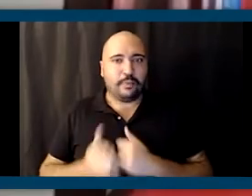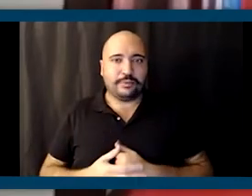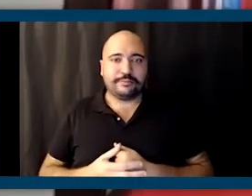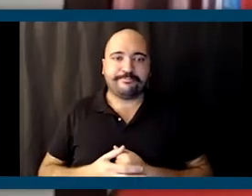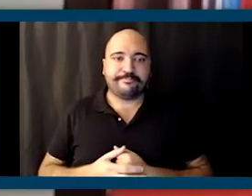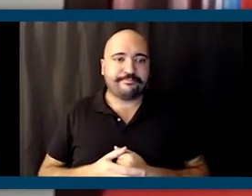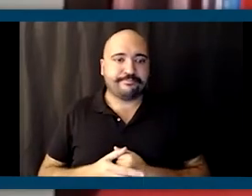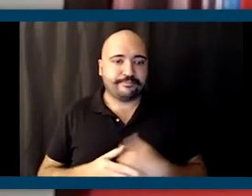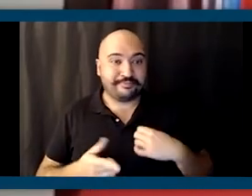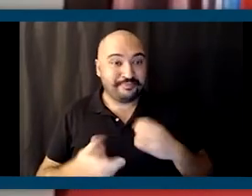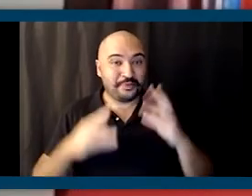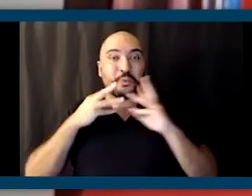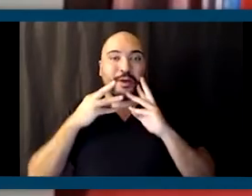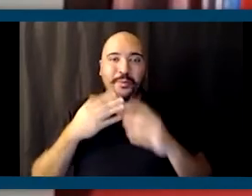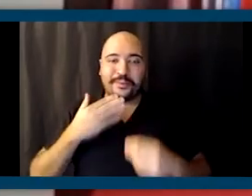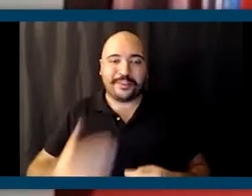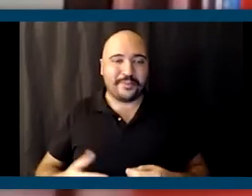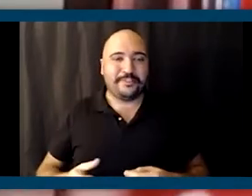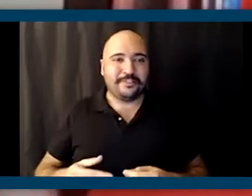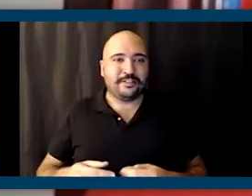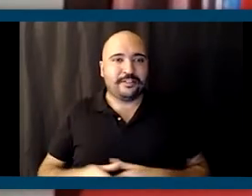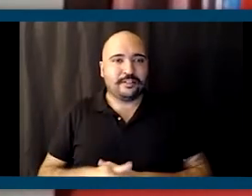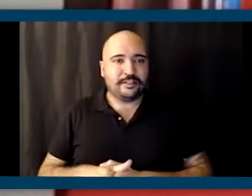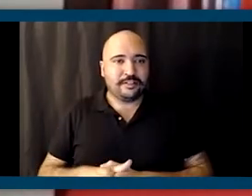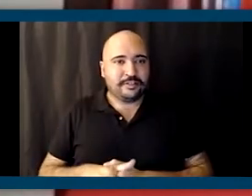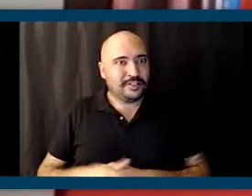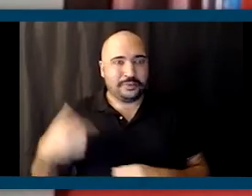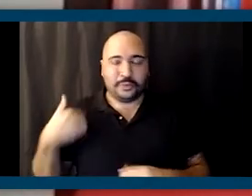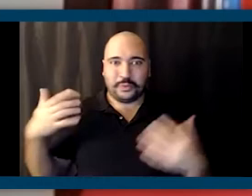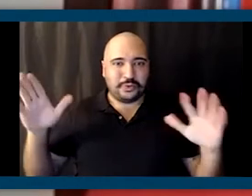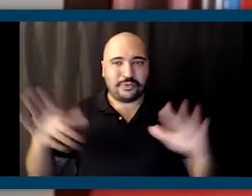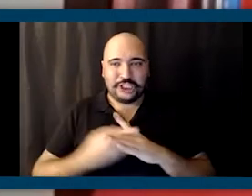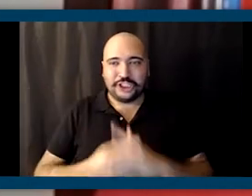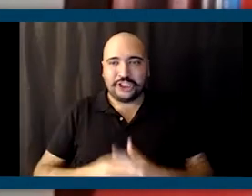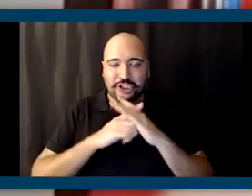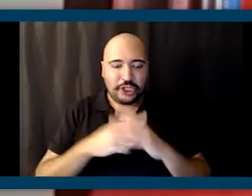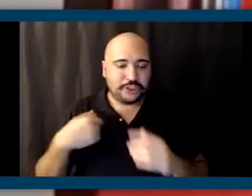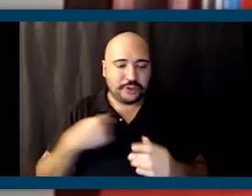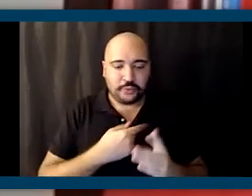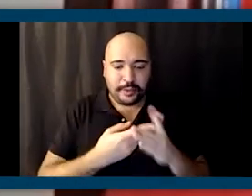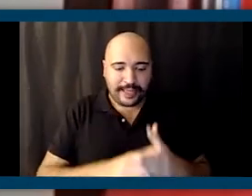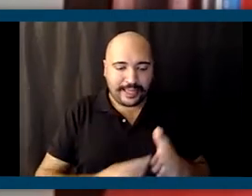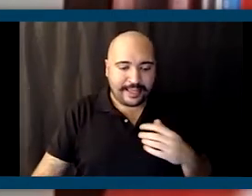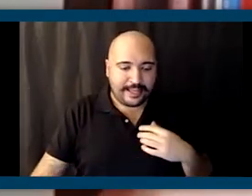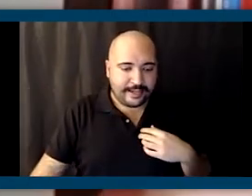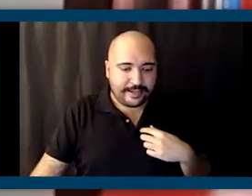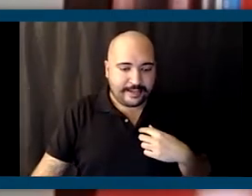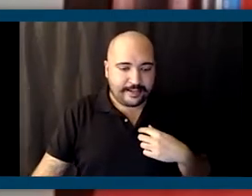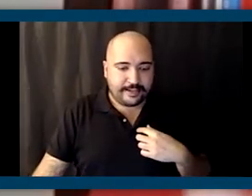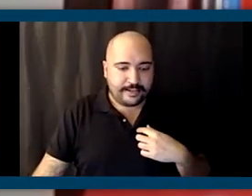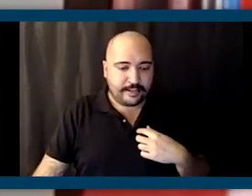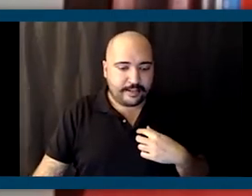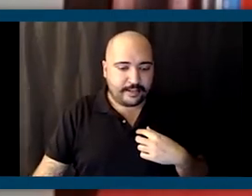Wow, thank you for that. We are off to a great start here, everyone, as we begin to talk about the next